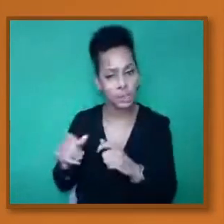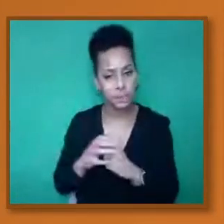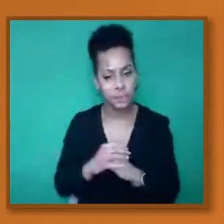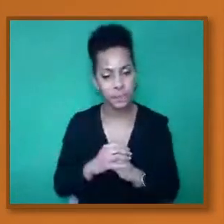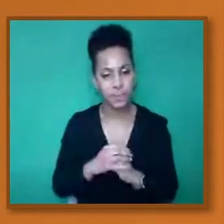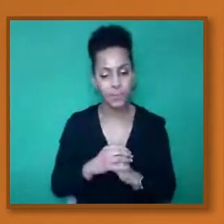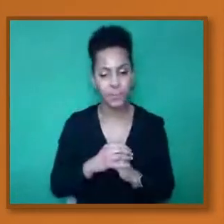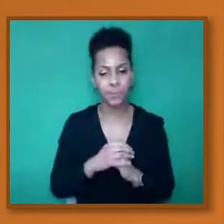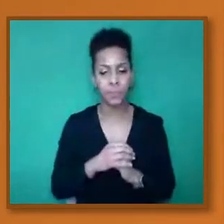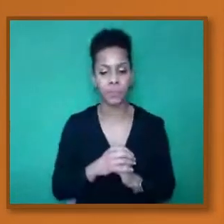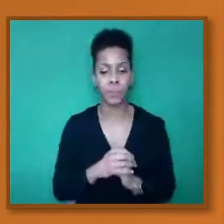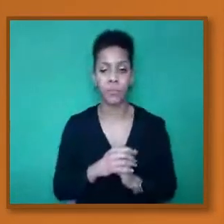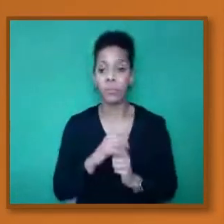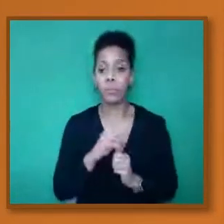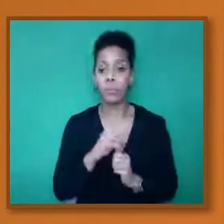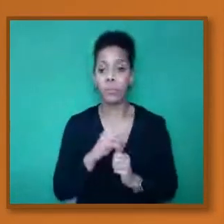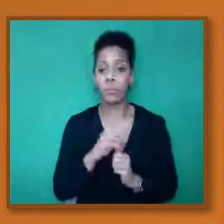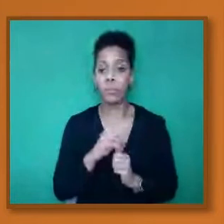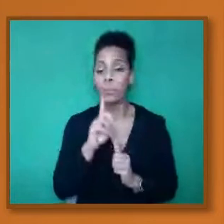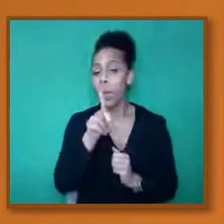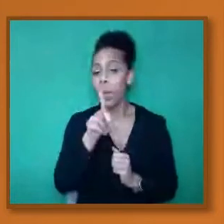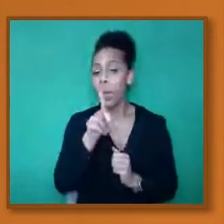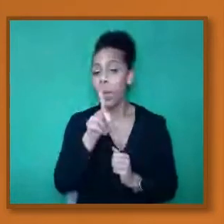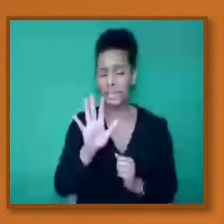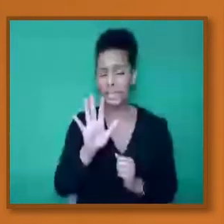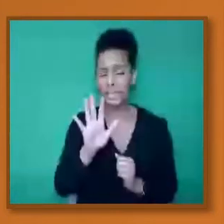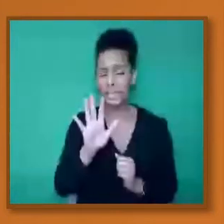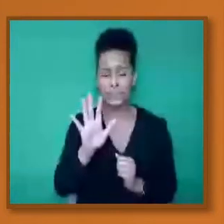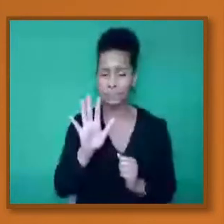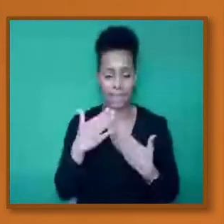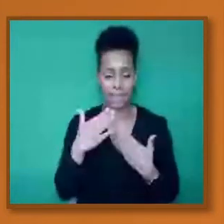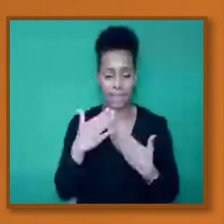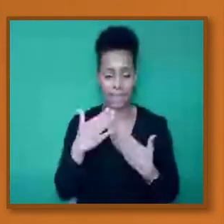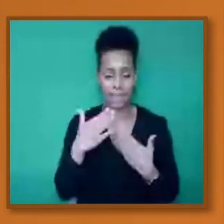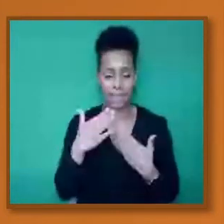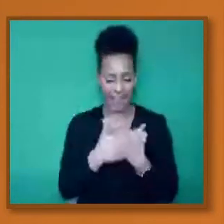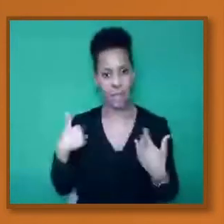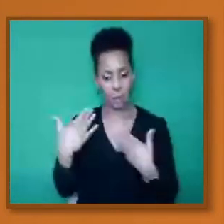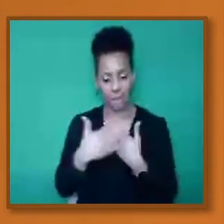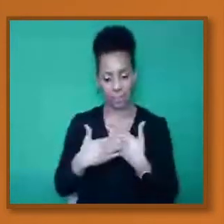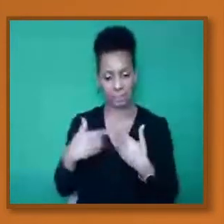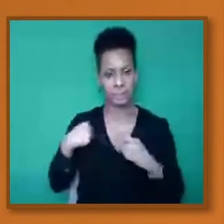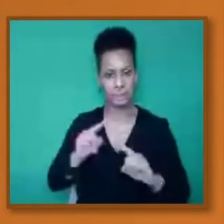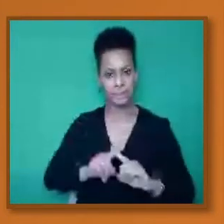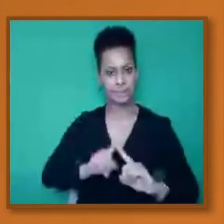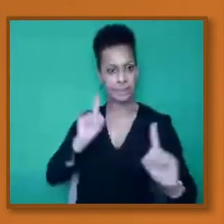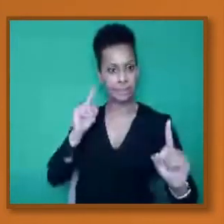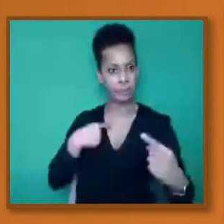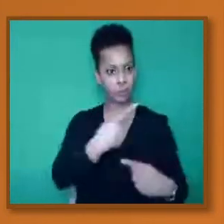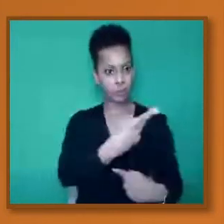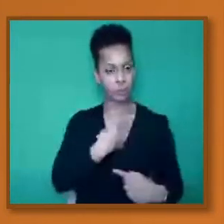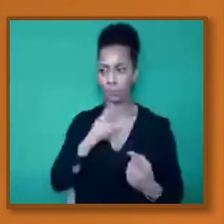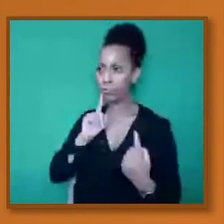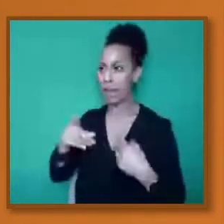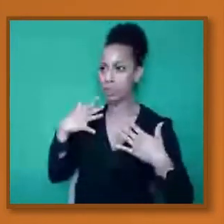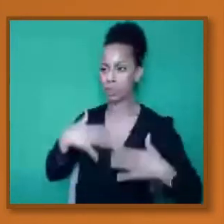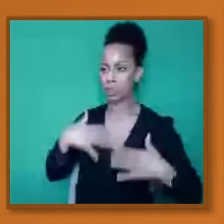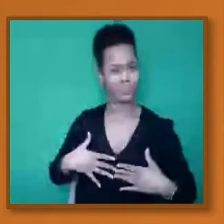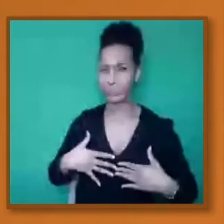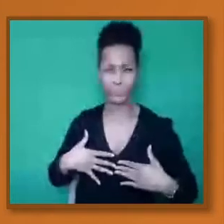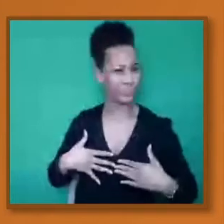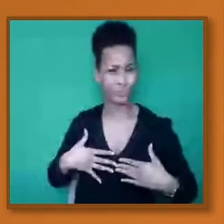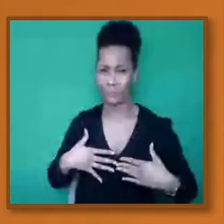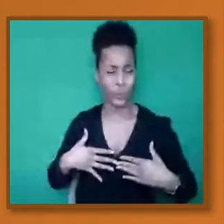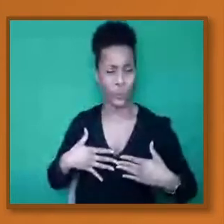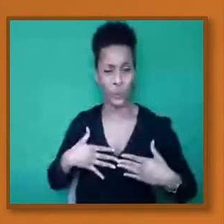remember, ethnicity is a social construct. There's no genes associated. So it's really important that we get that